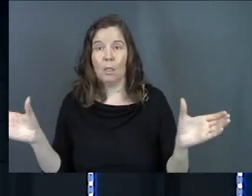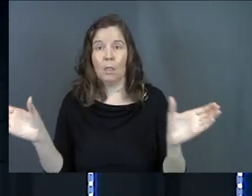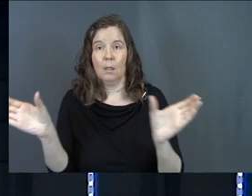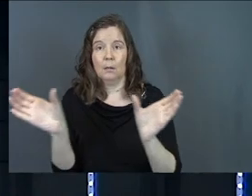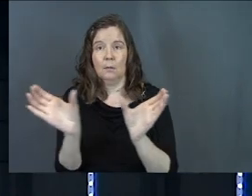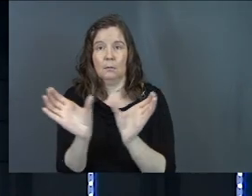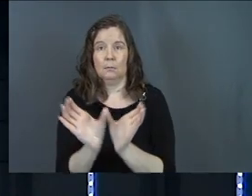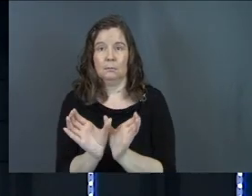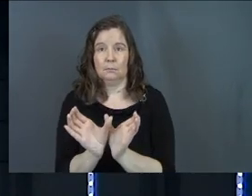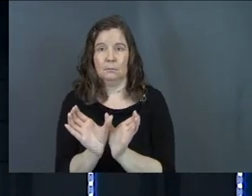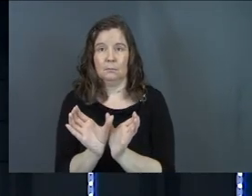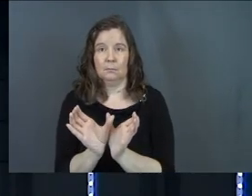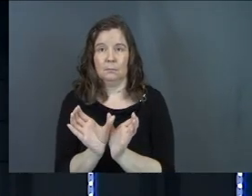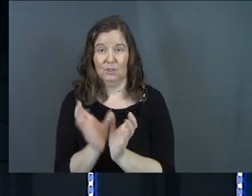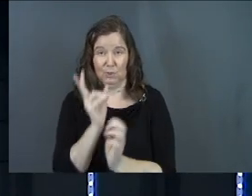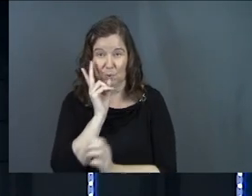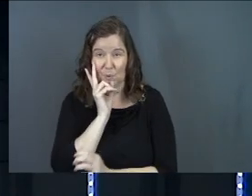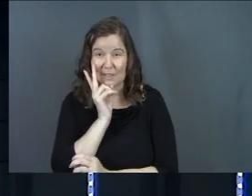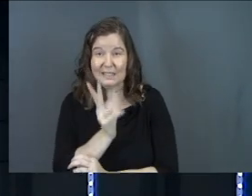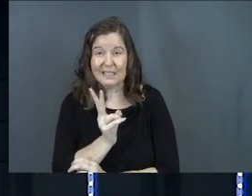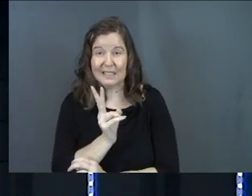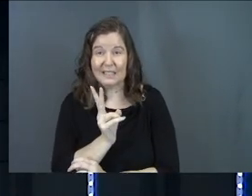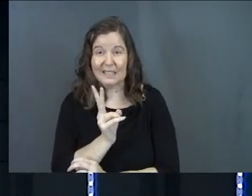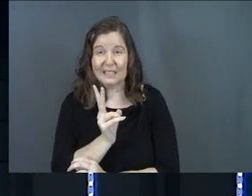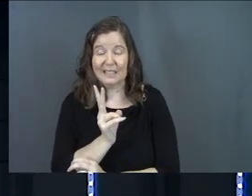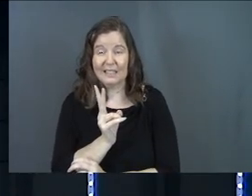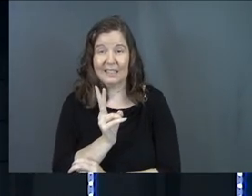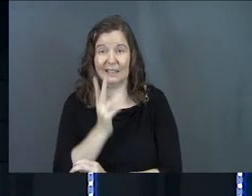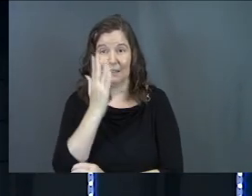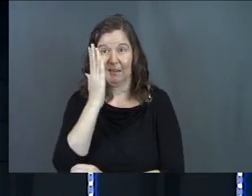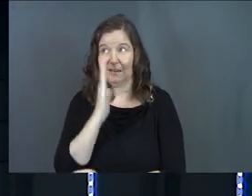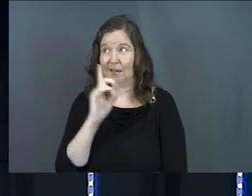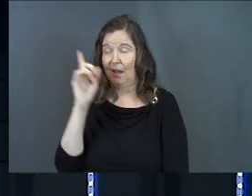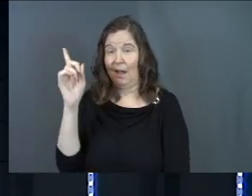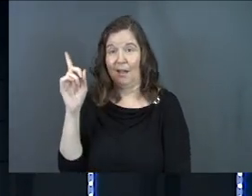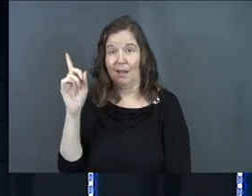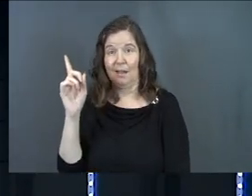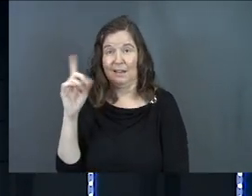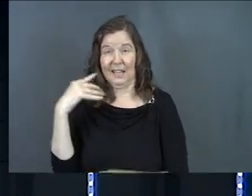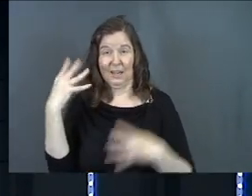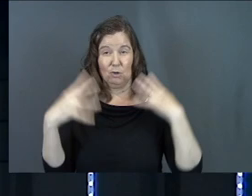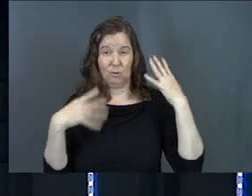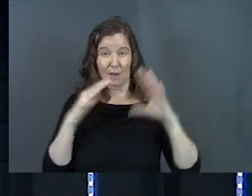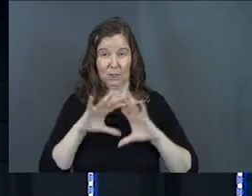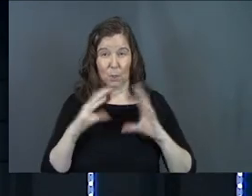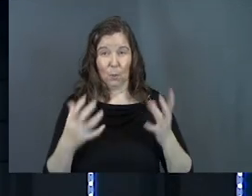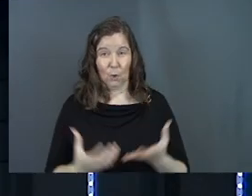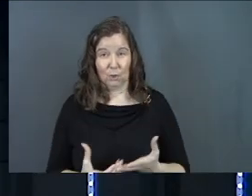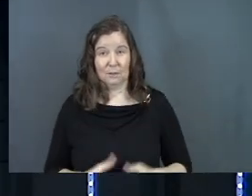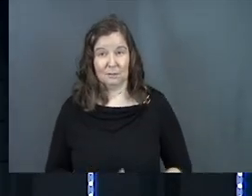to it. Do you see the sanity of God in an insane world?